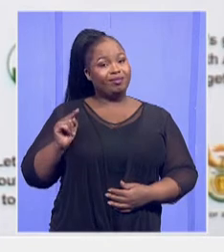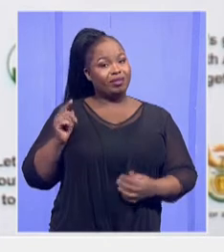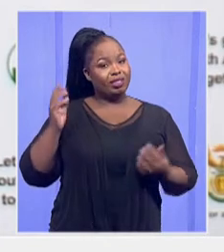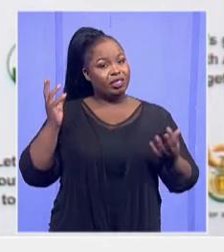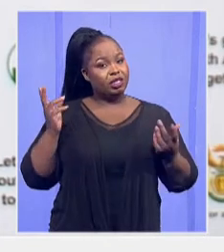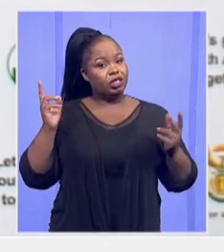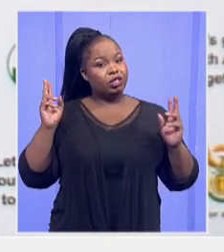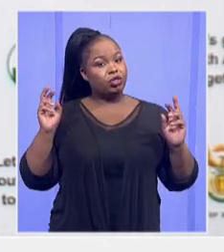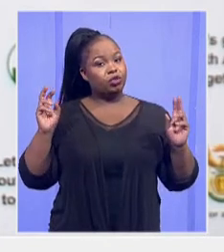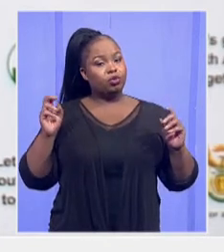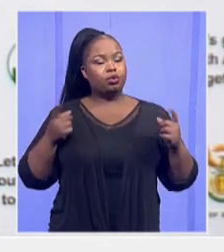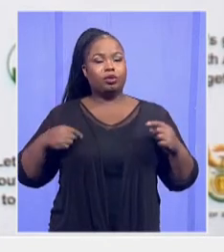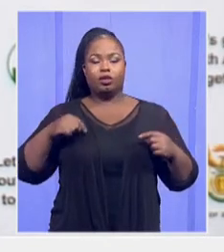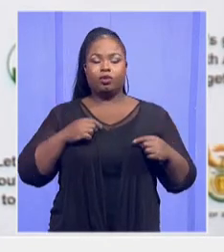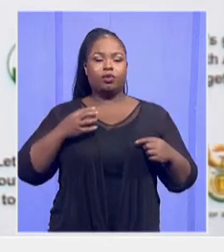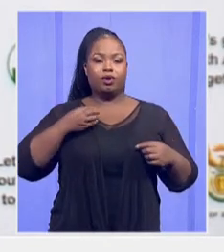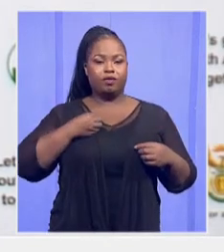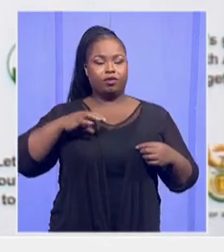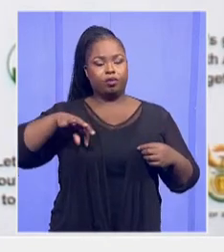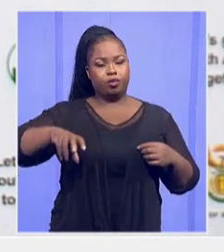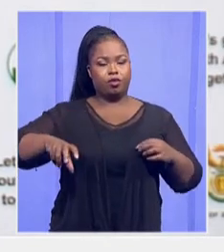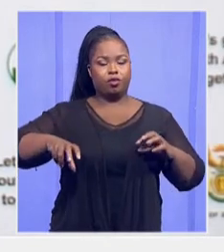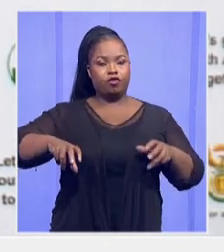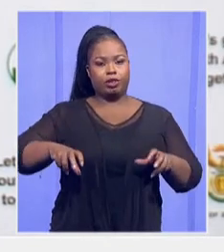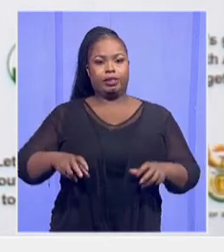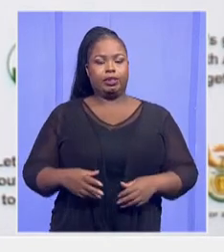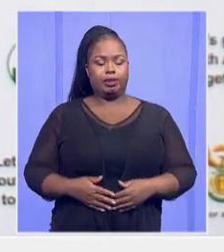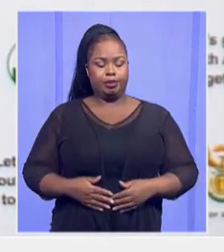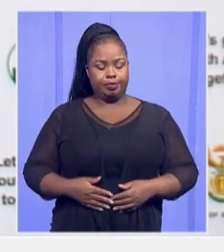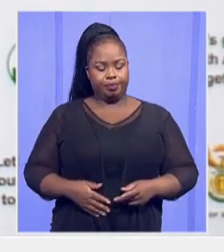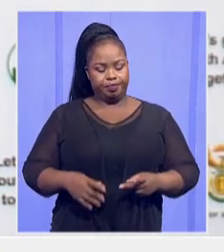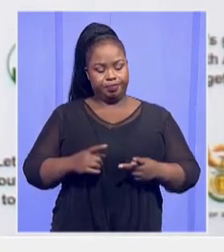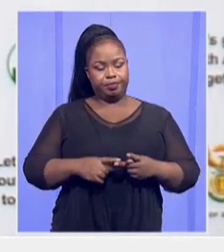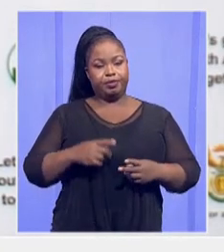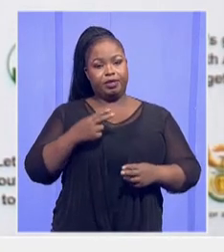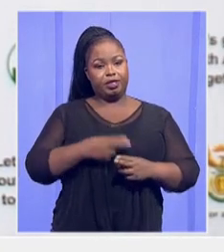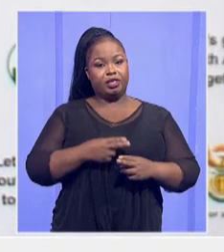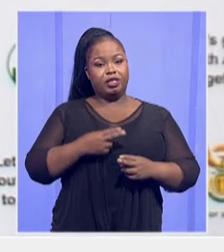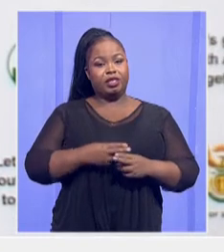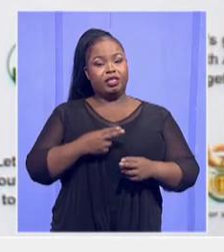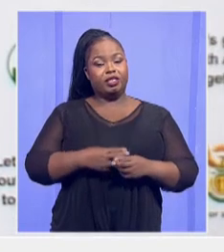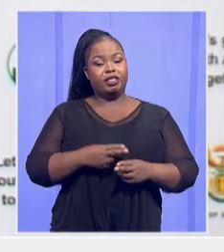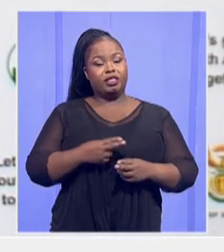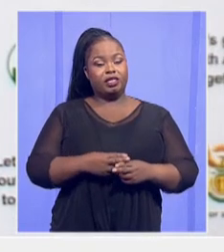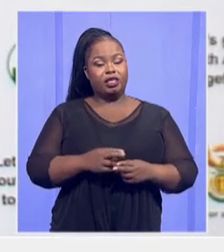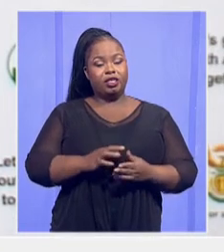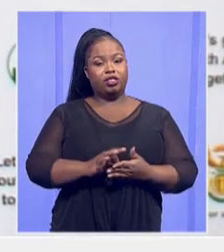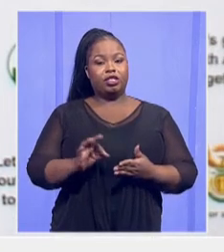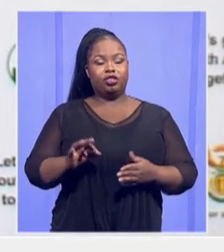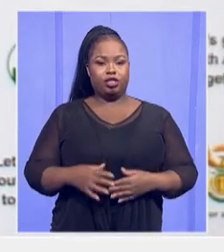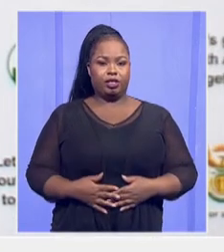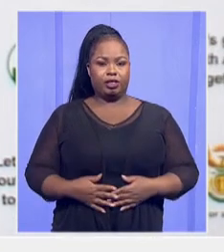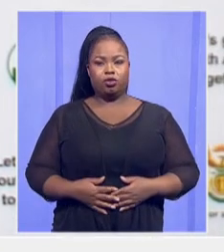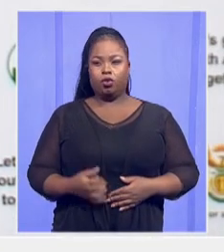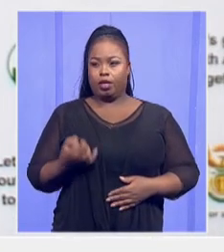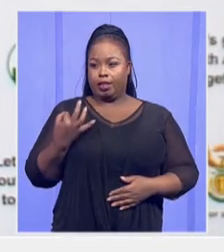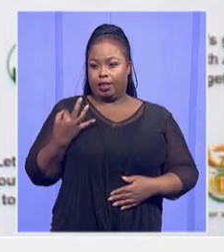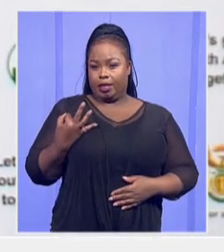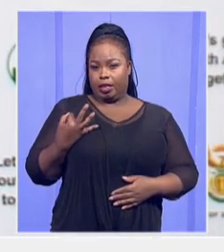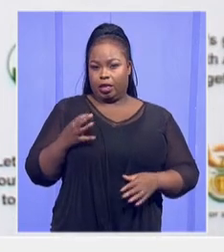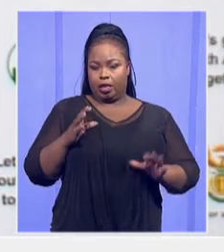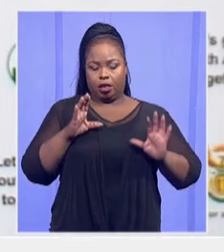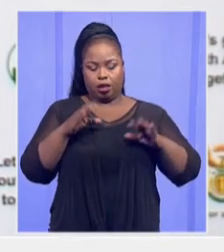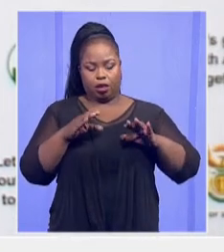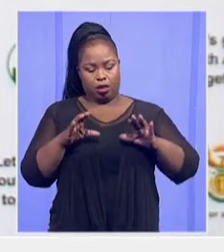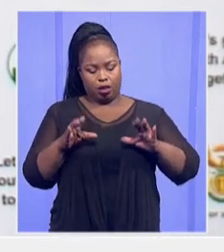we are dealing with together with provinces. Sanitation, of course, there are three categories that we are dealing with here.